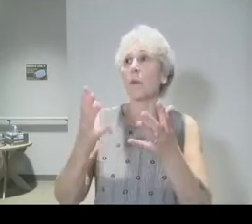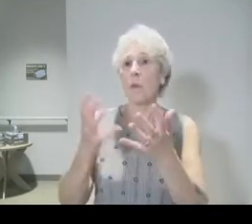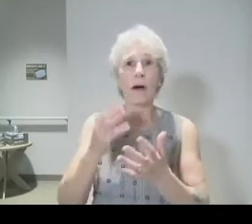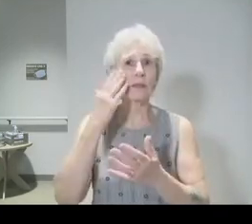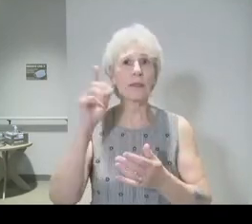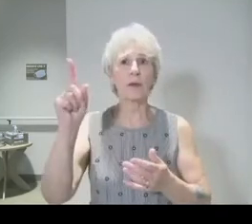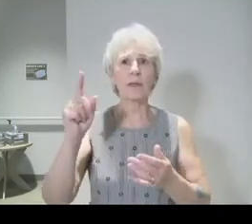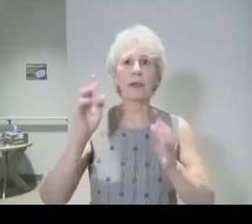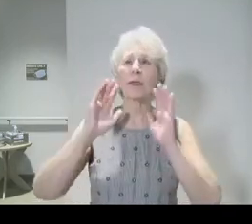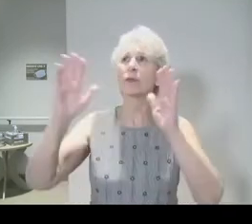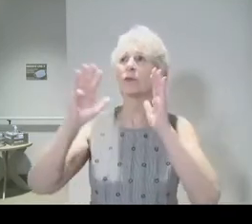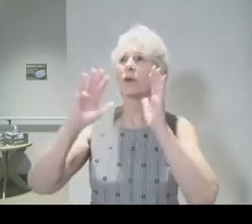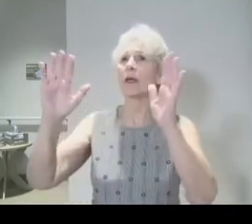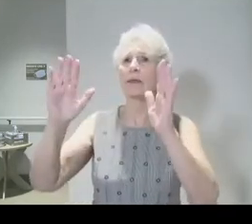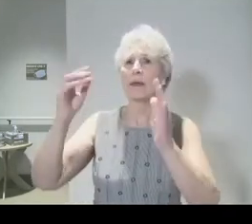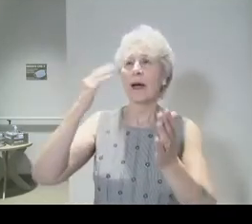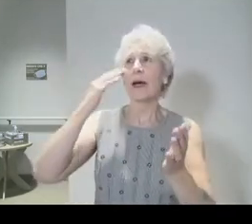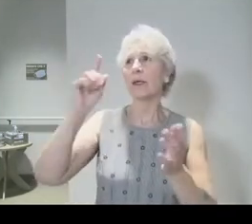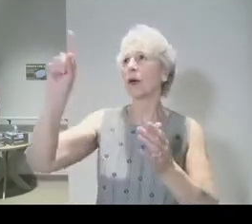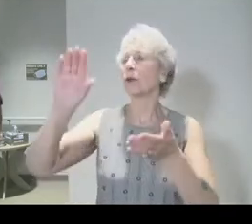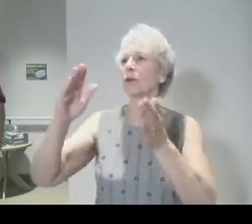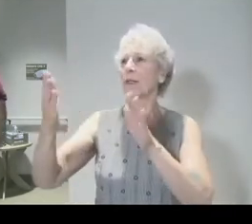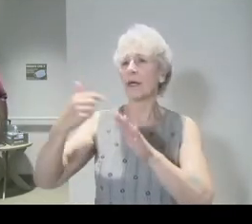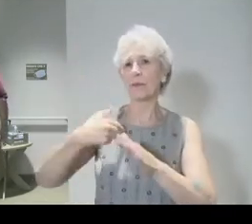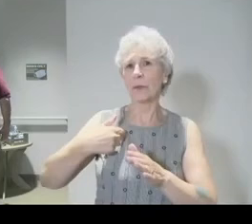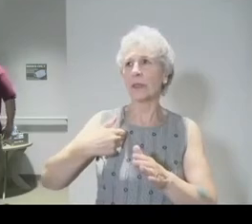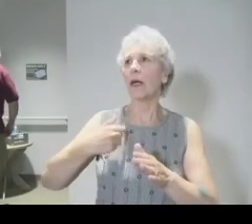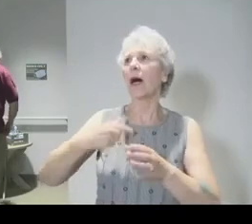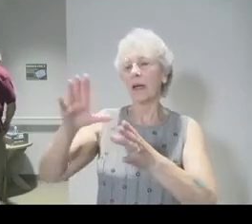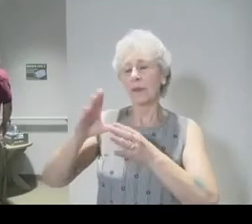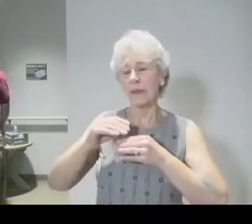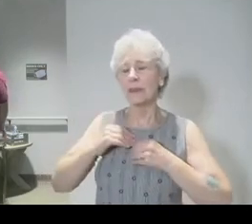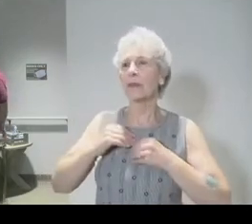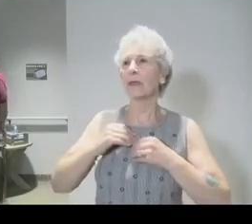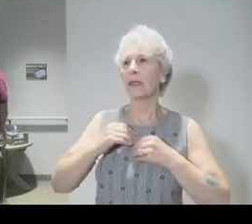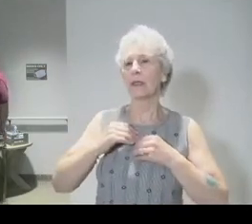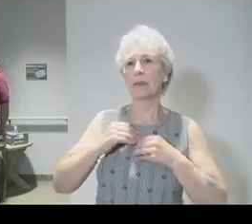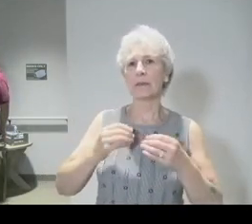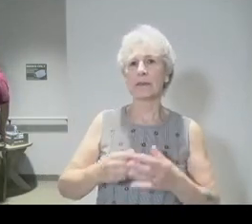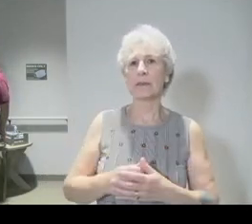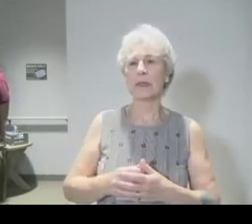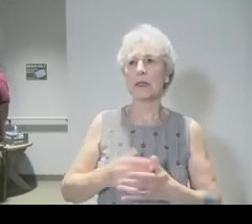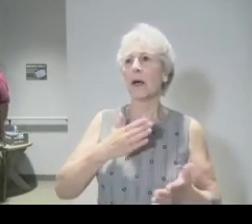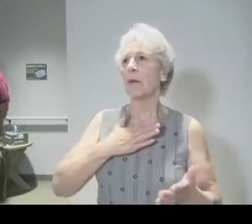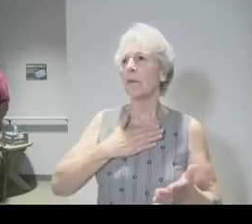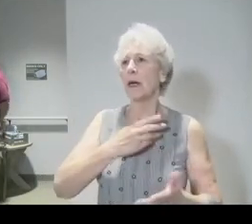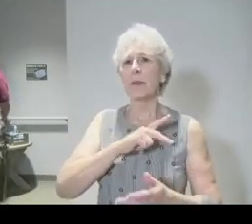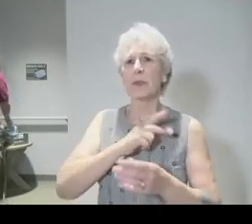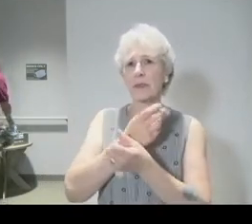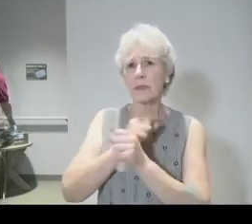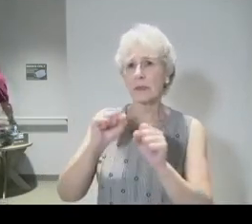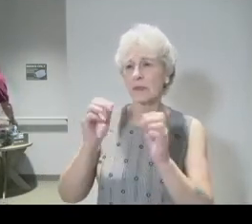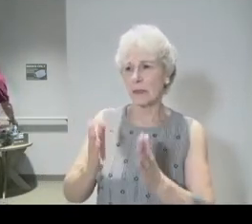all that I've been saying I know you died for me I receive that as my receive you as my personal savior